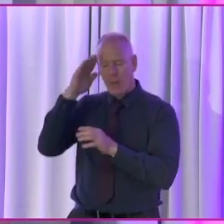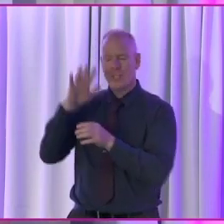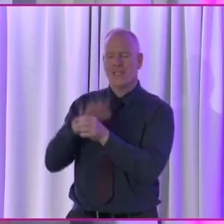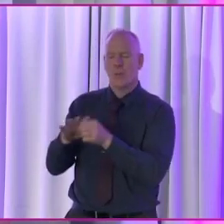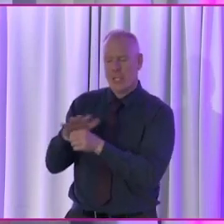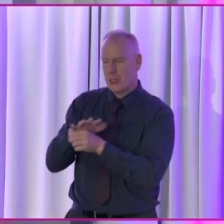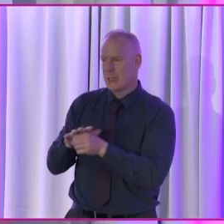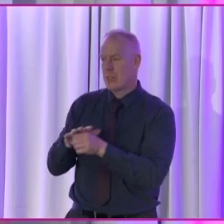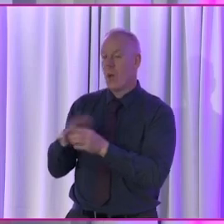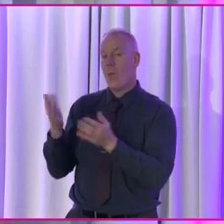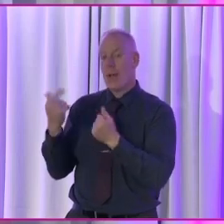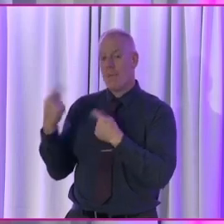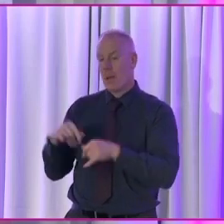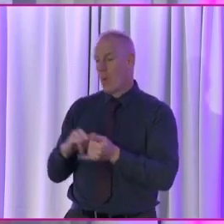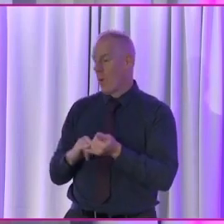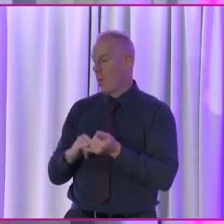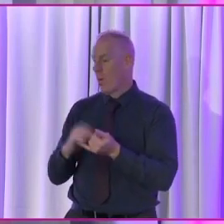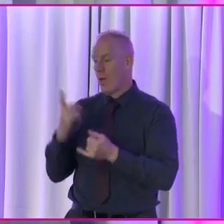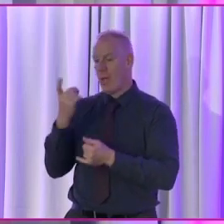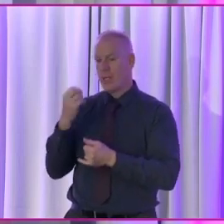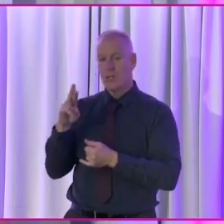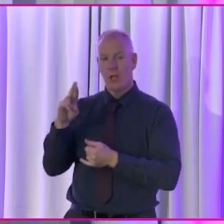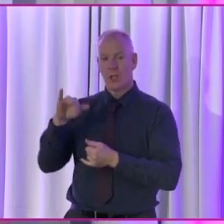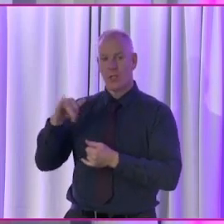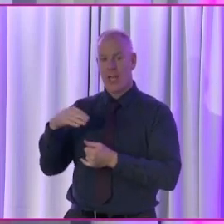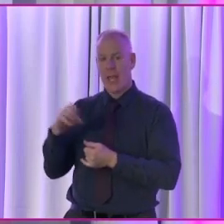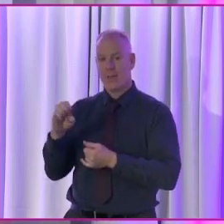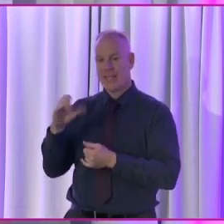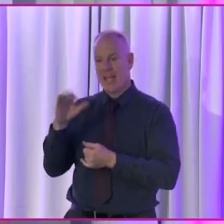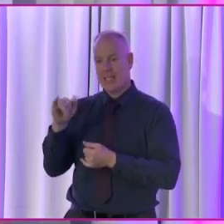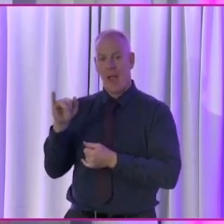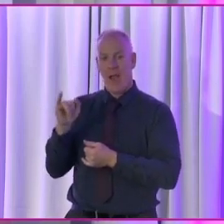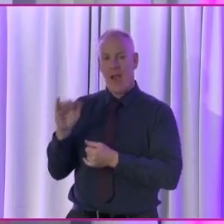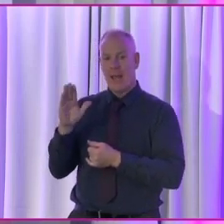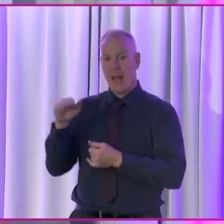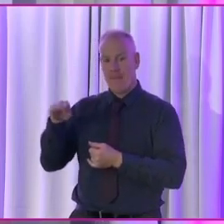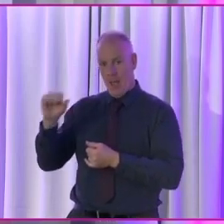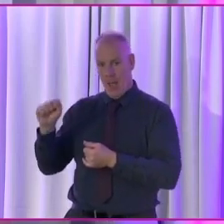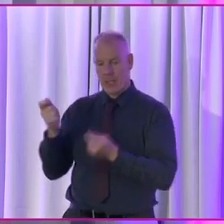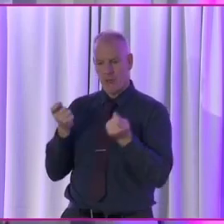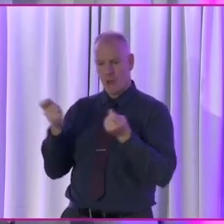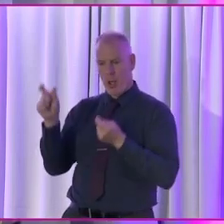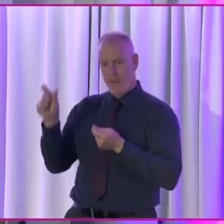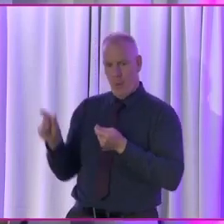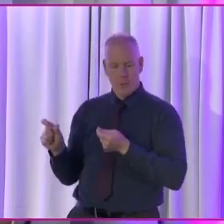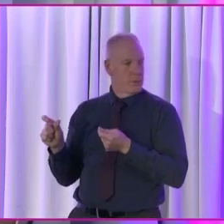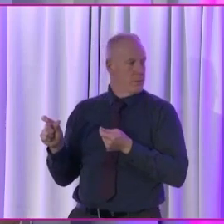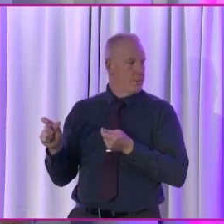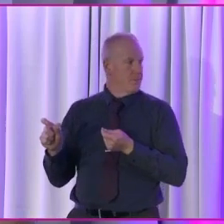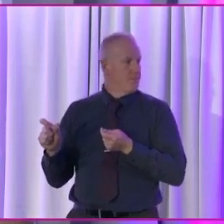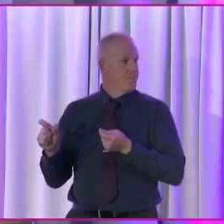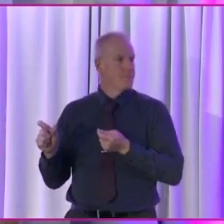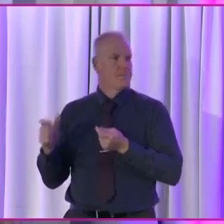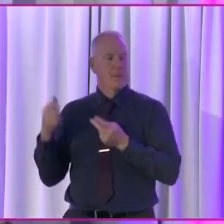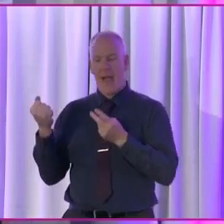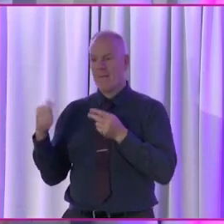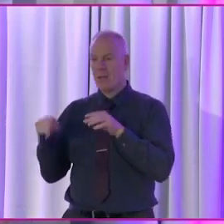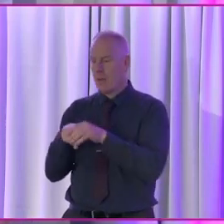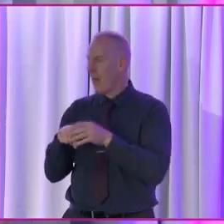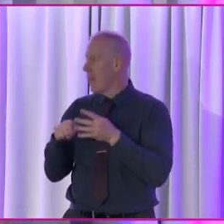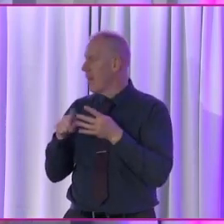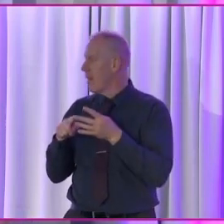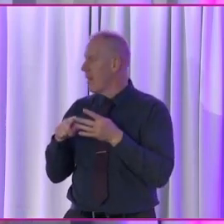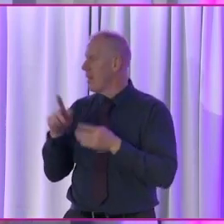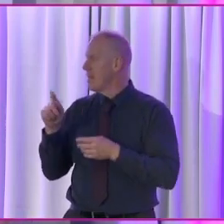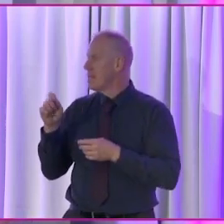And I'm going to welcome back to the stage Dr. James Casey of the ILMI who's going to chair this session for us. But we're also joined by